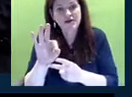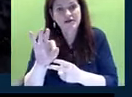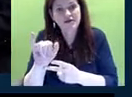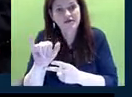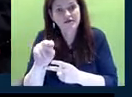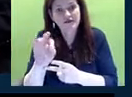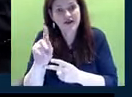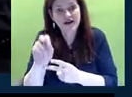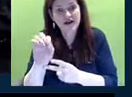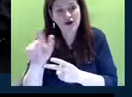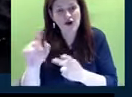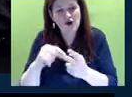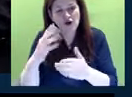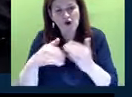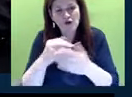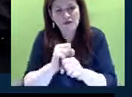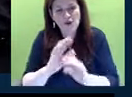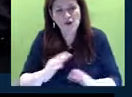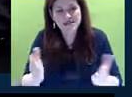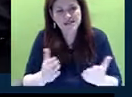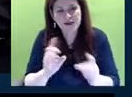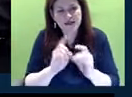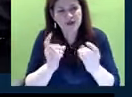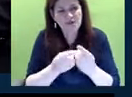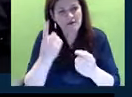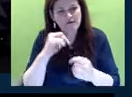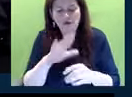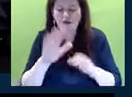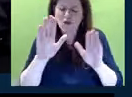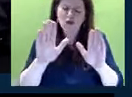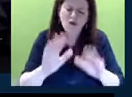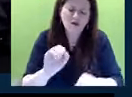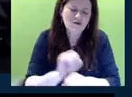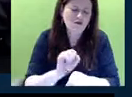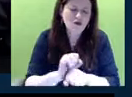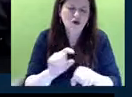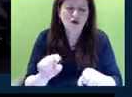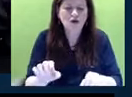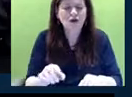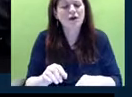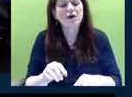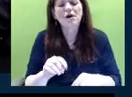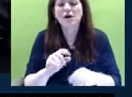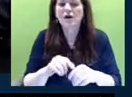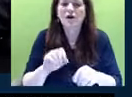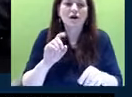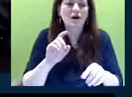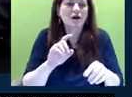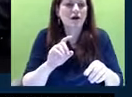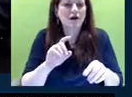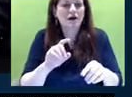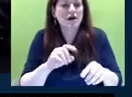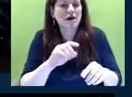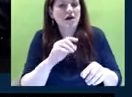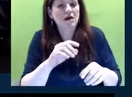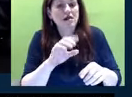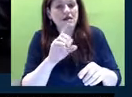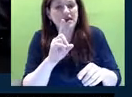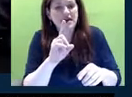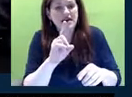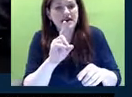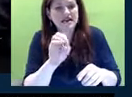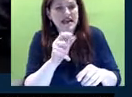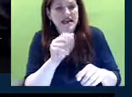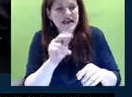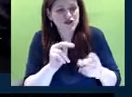employees here at the department for the incredible work that you do. We can't thank the delegation, President Biden, enough for